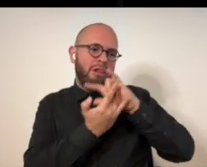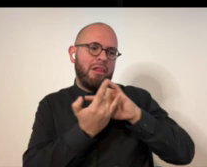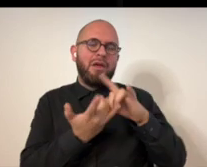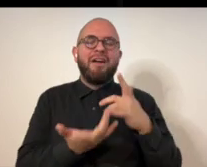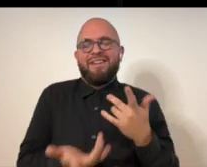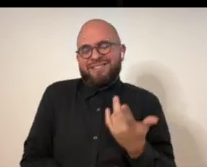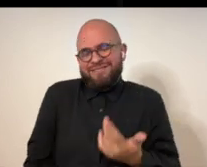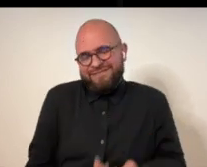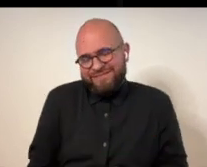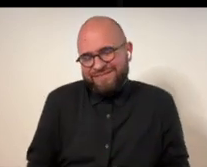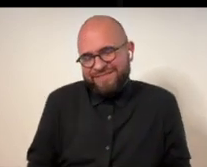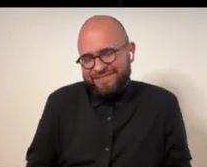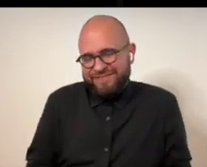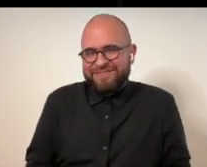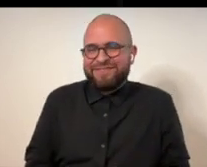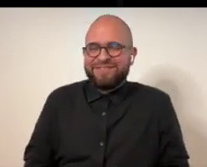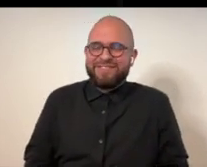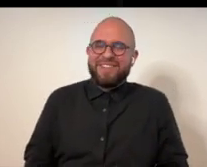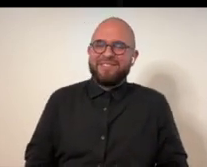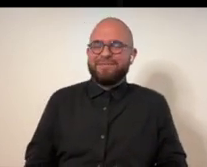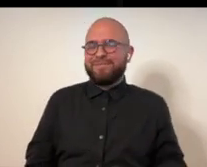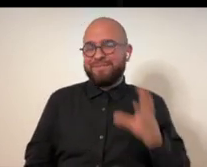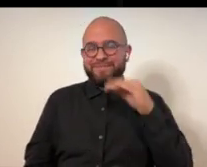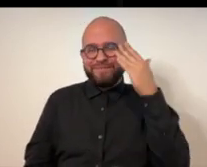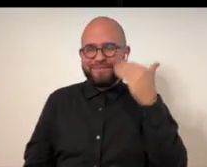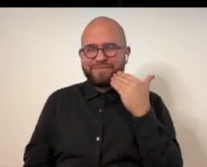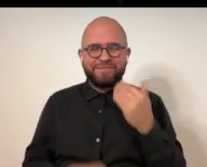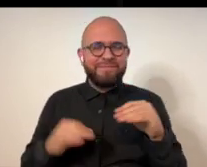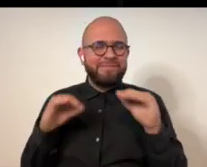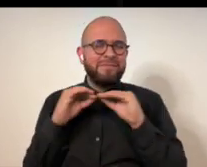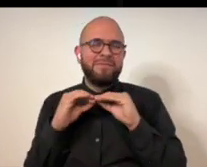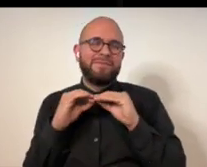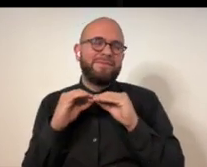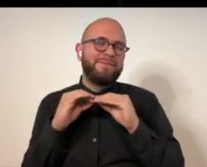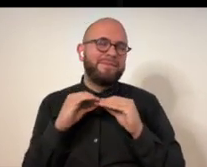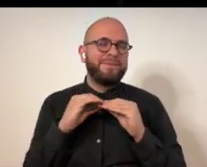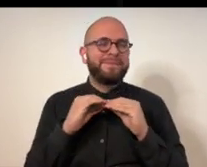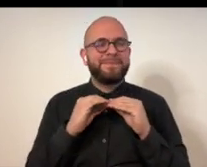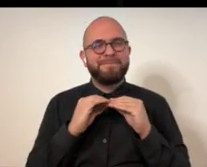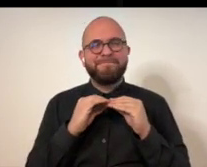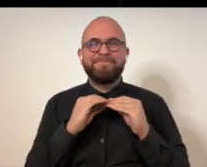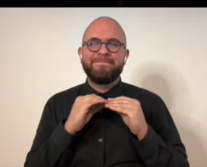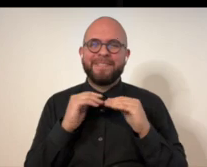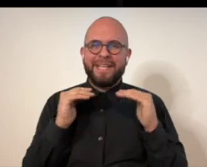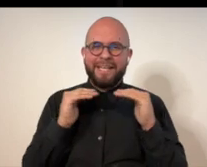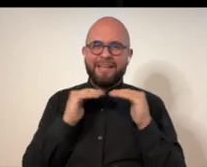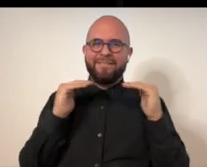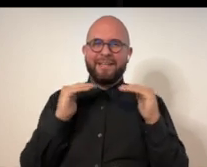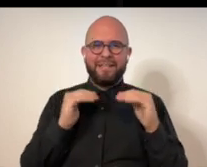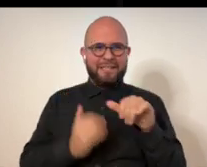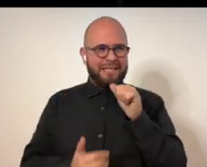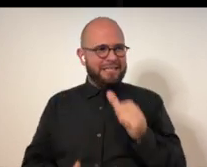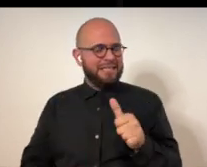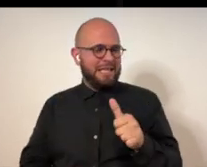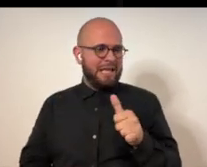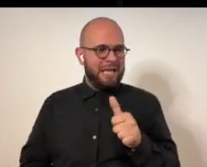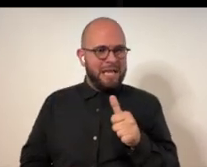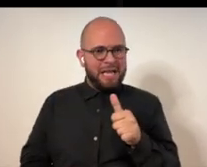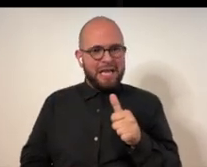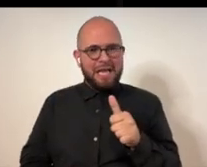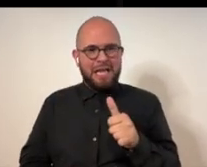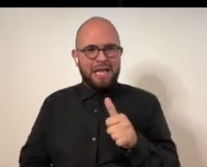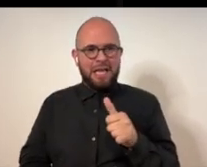put somebody in a wheelchair in there, getting her kiss on and where the, the heads are more,